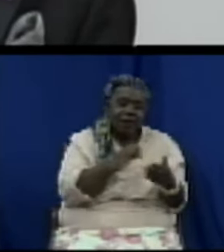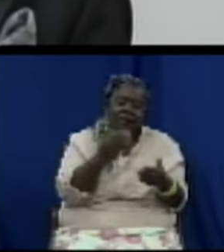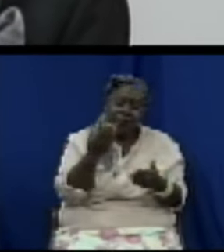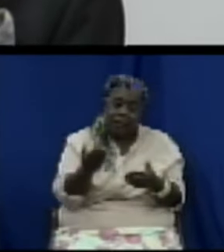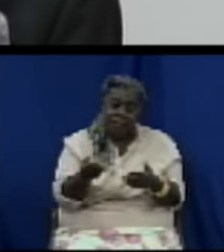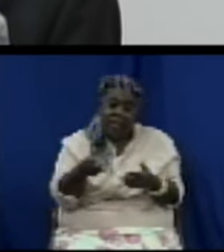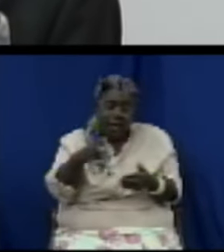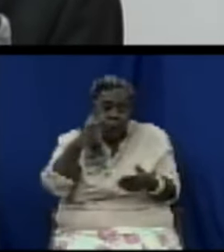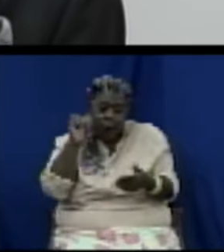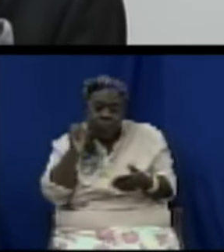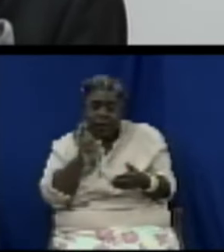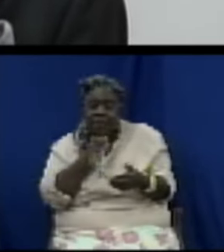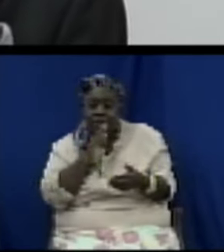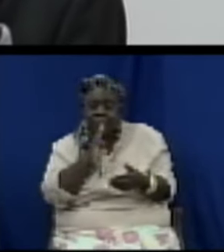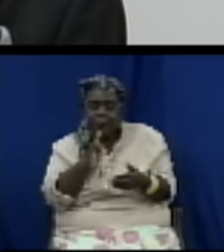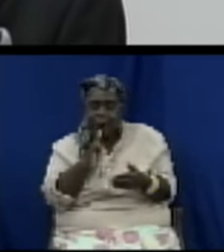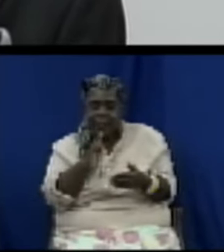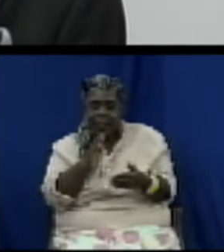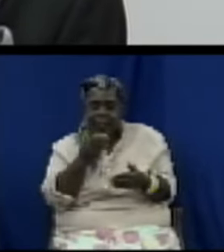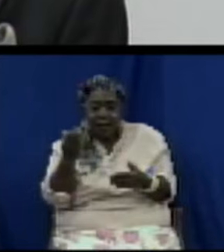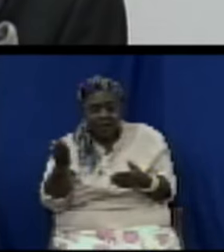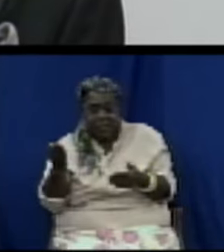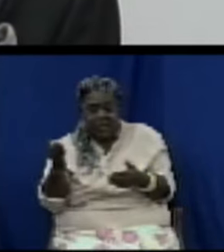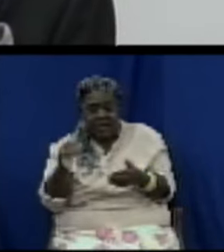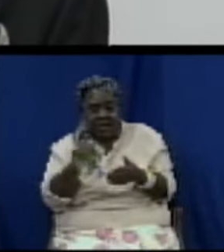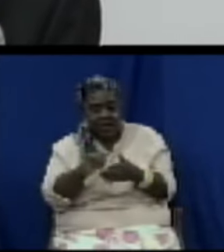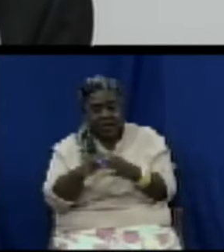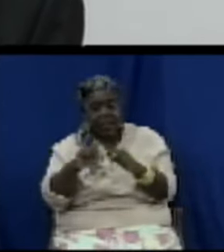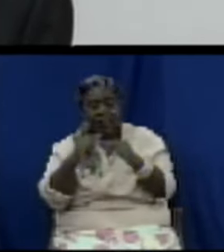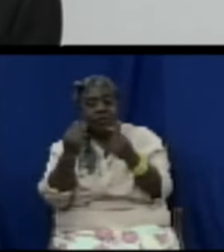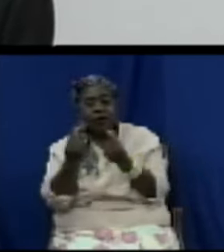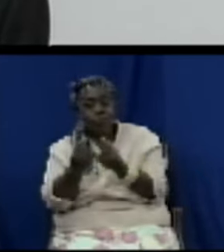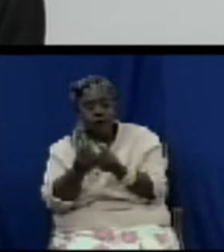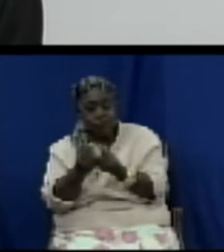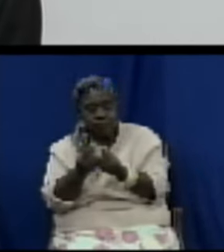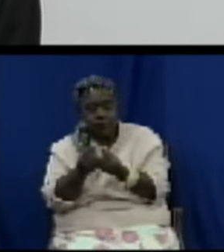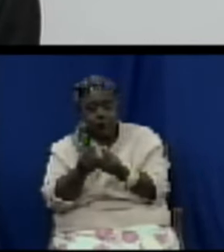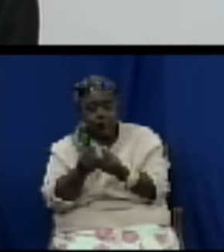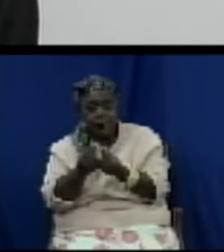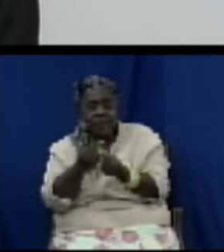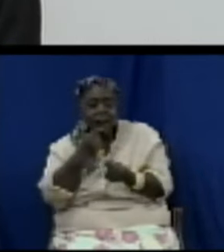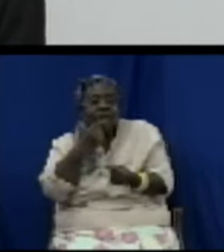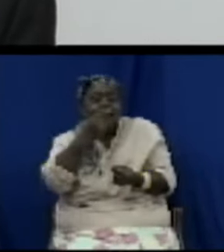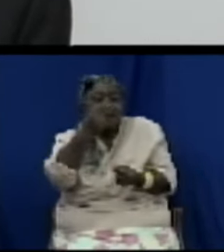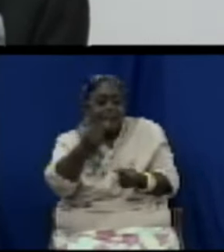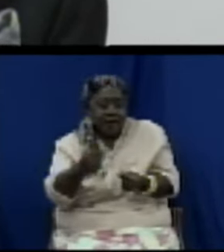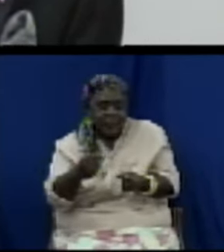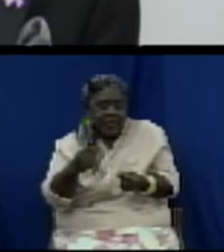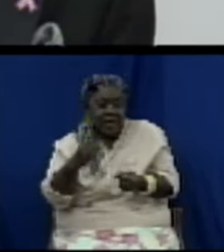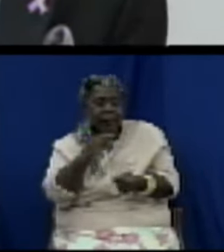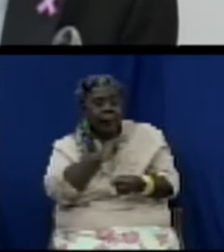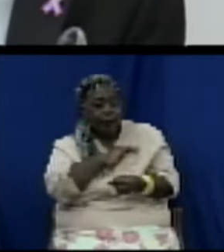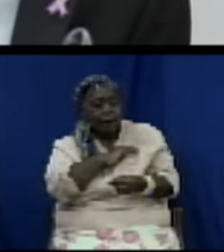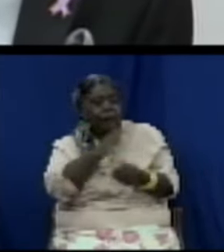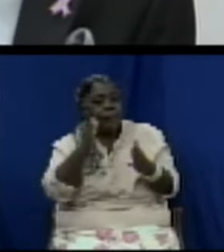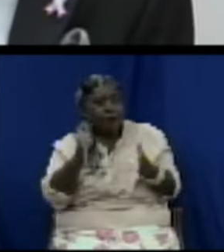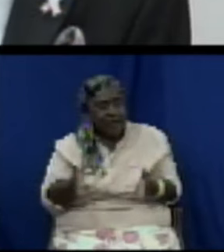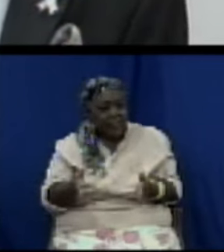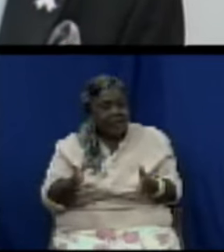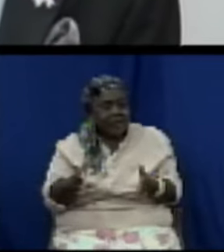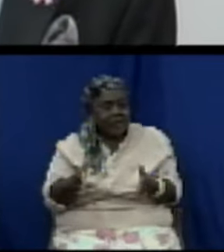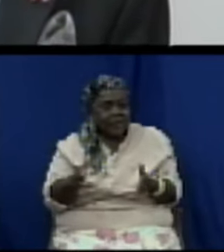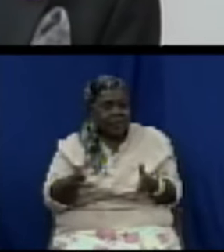be certain specific recommendations that are made to the minister promoting the